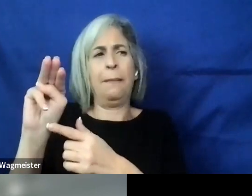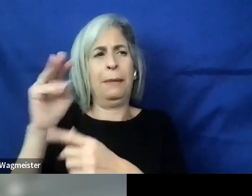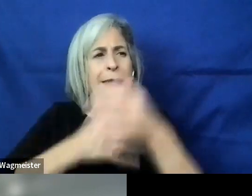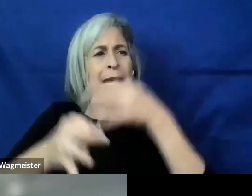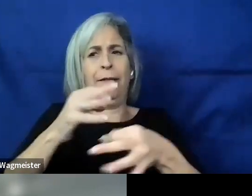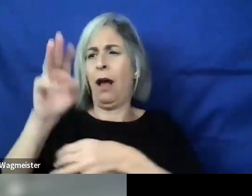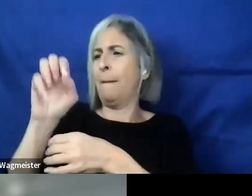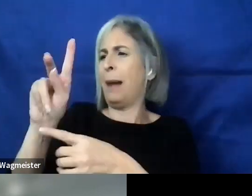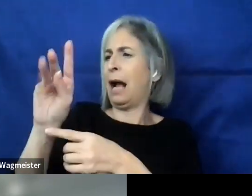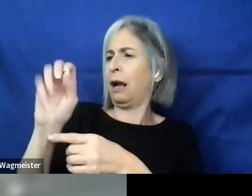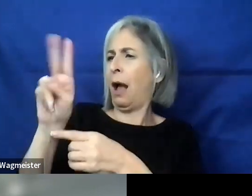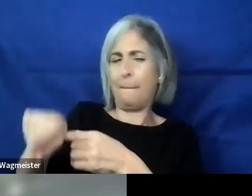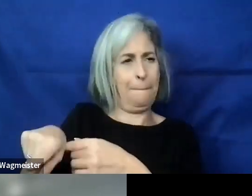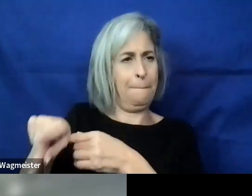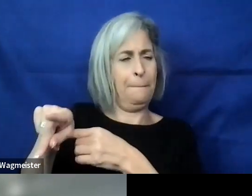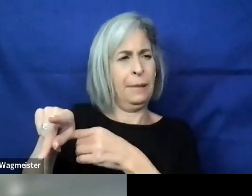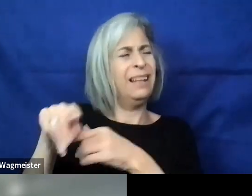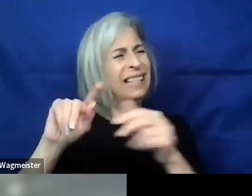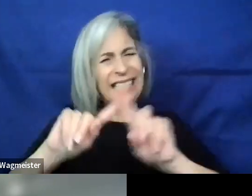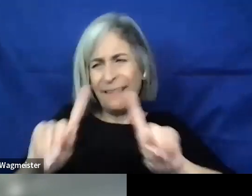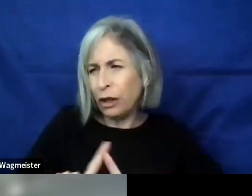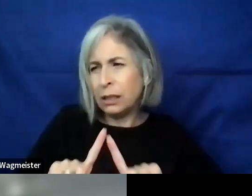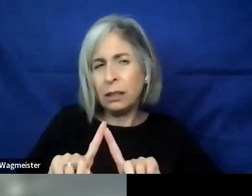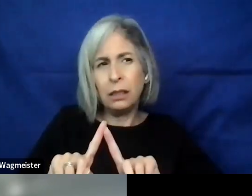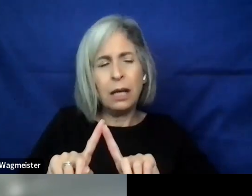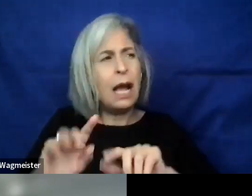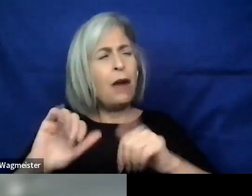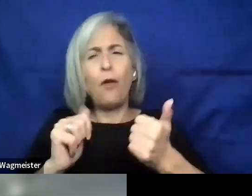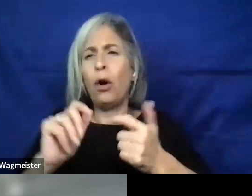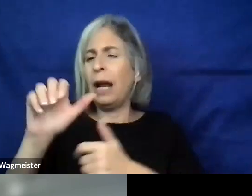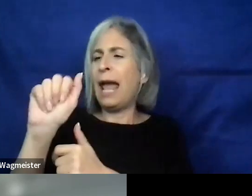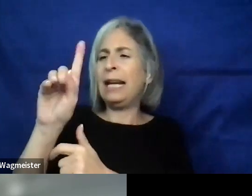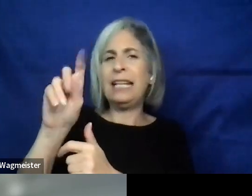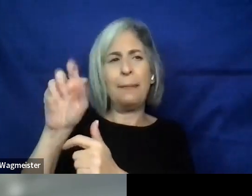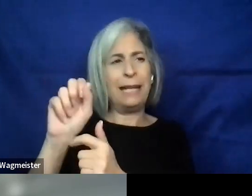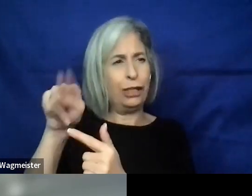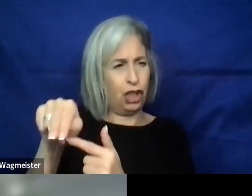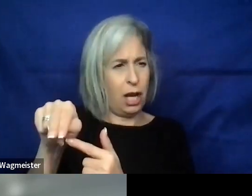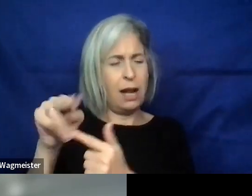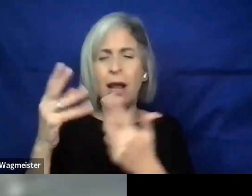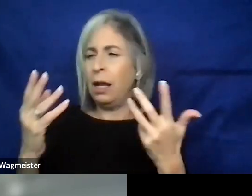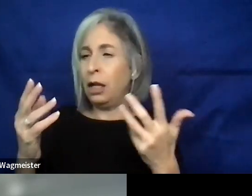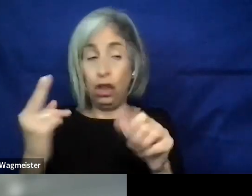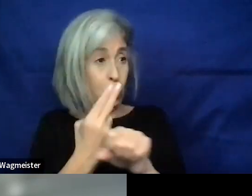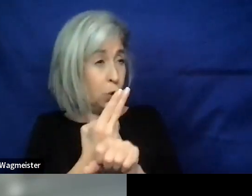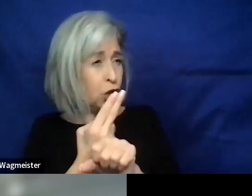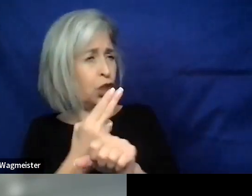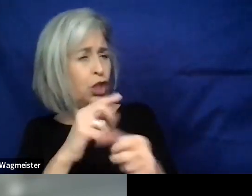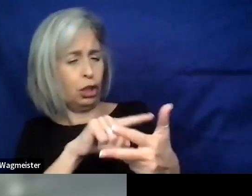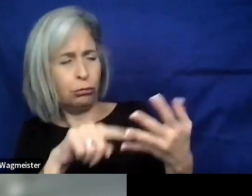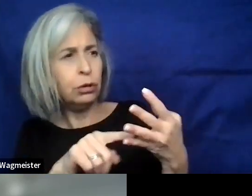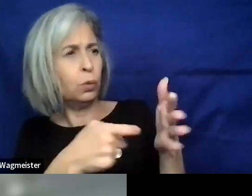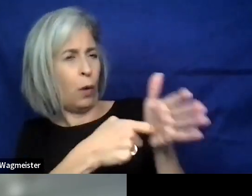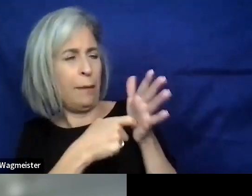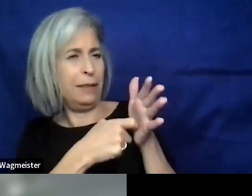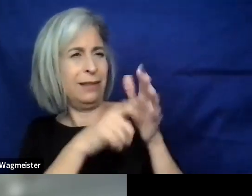How does that then translate into annotations and then into user acceptance criteria